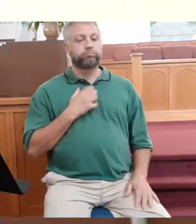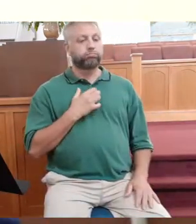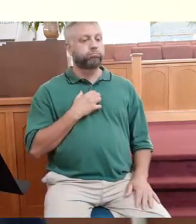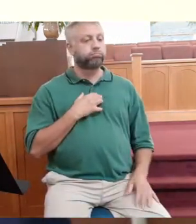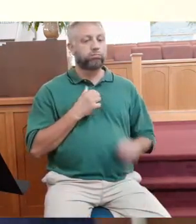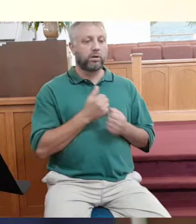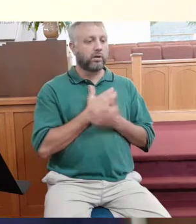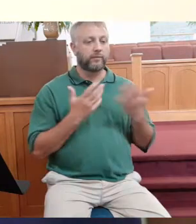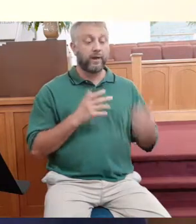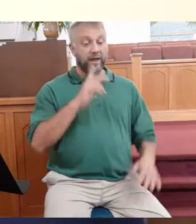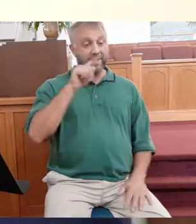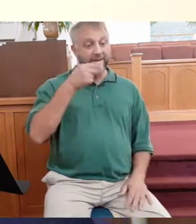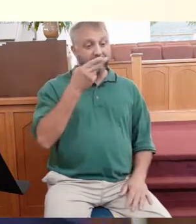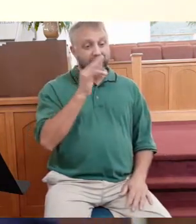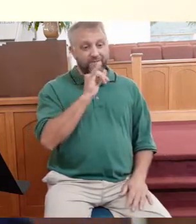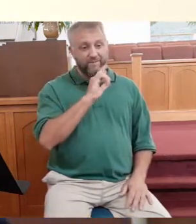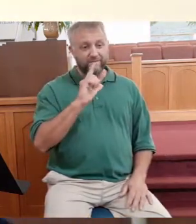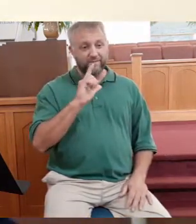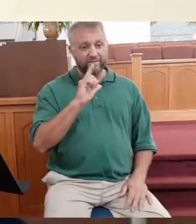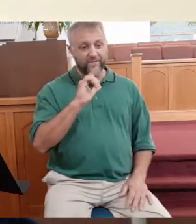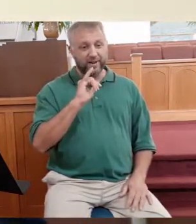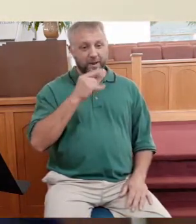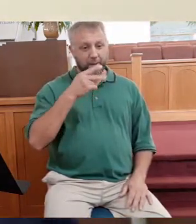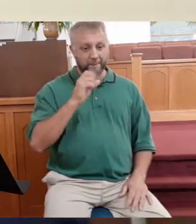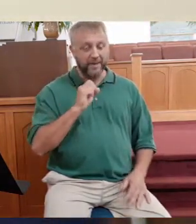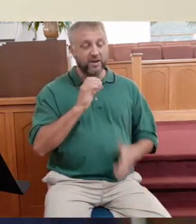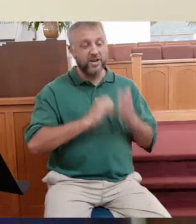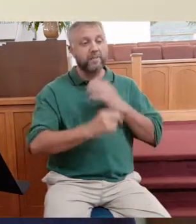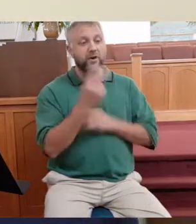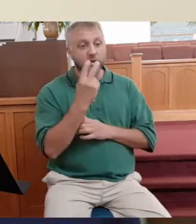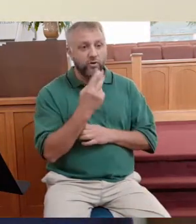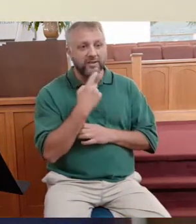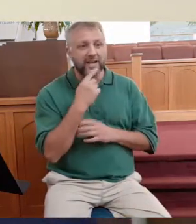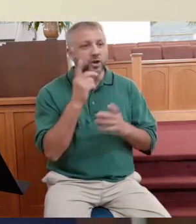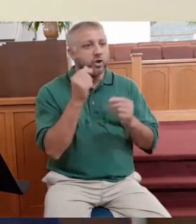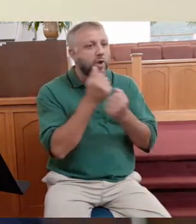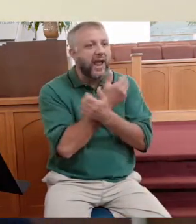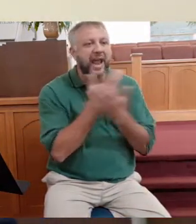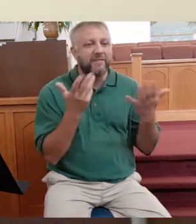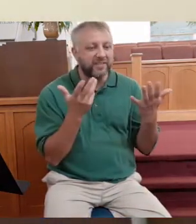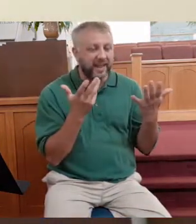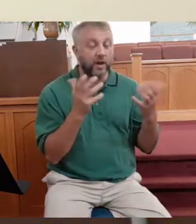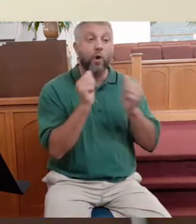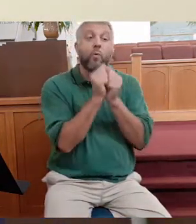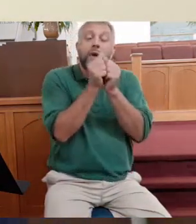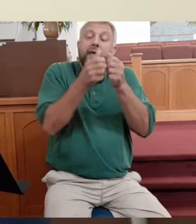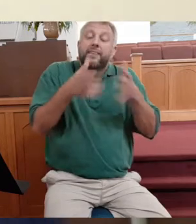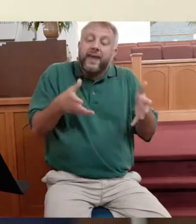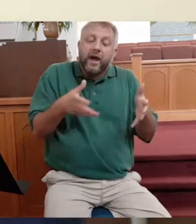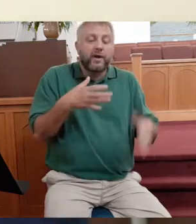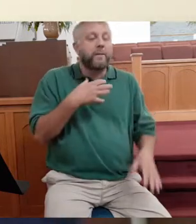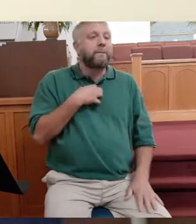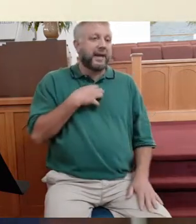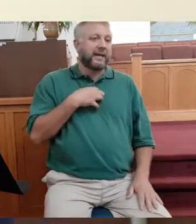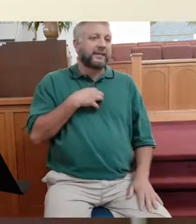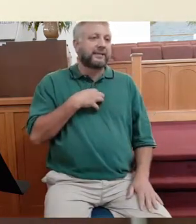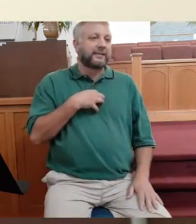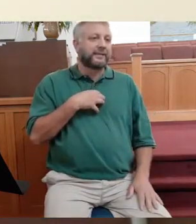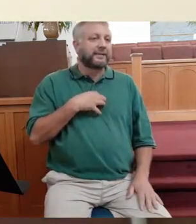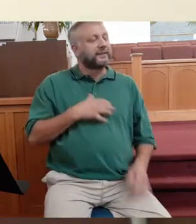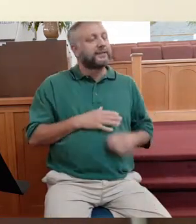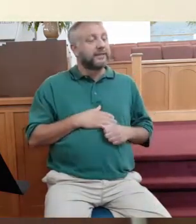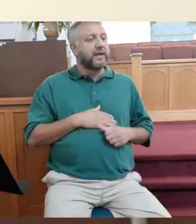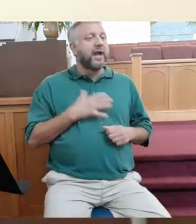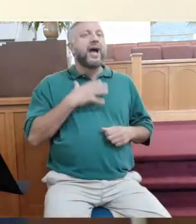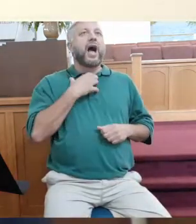gripe about everything. Philippians 2 tells us to do all things without complaining or grumbling. I really wish that in the New Testament, that the